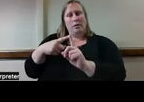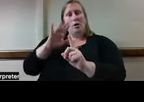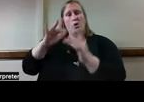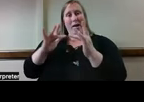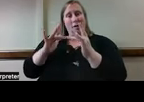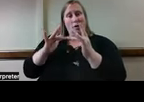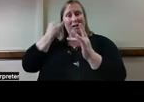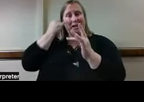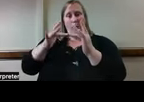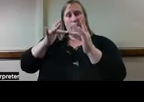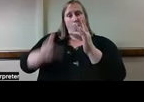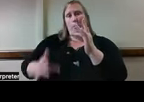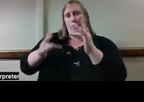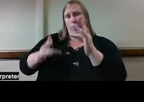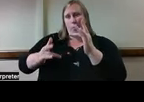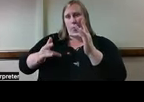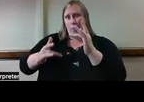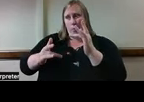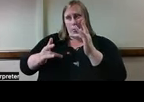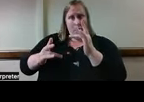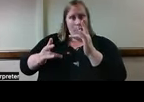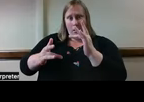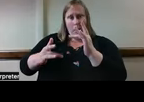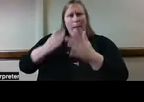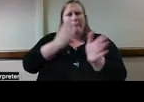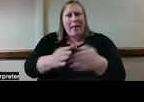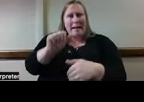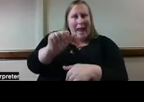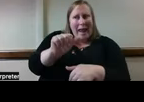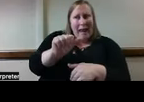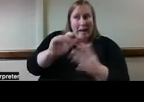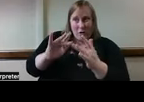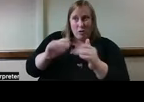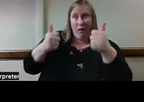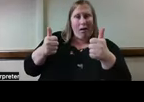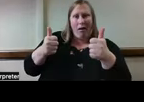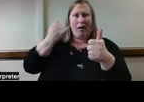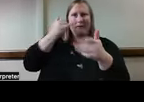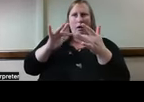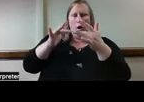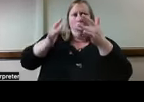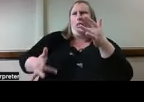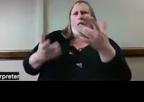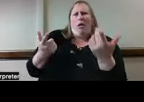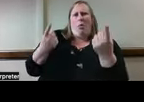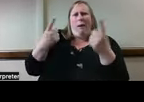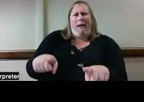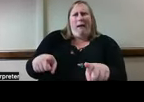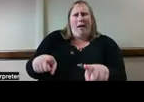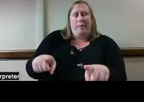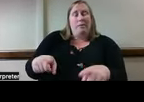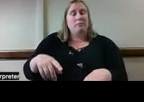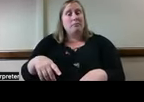down and the impacts in your plan A and B. But I did share with smart locks, they can be fantastic.